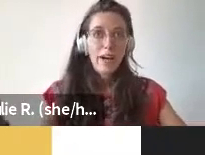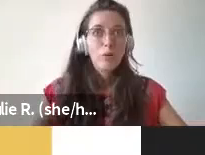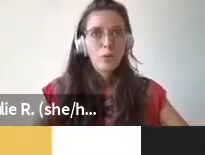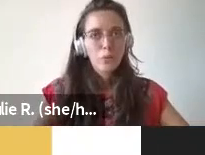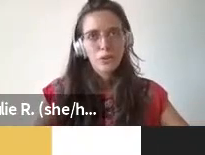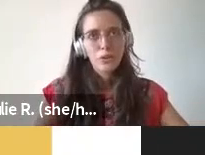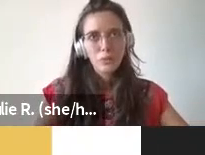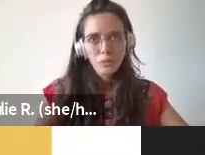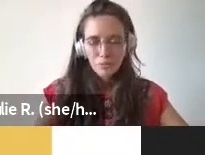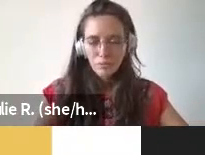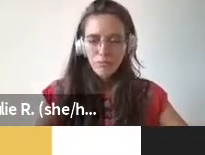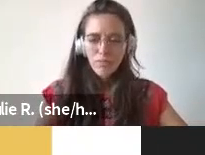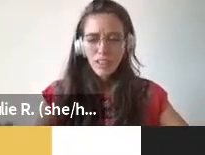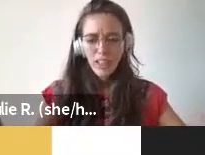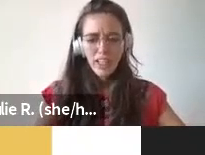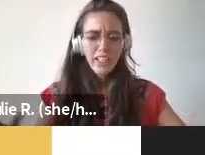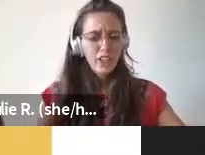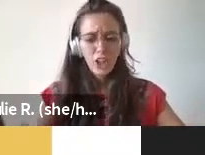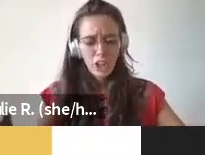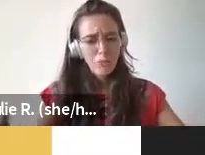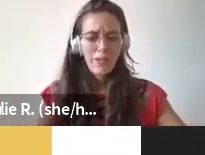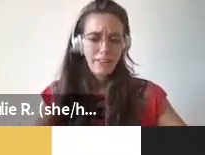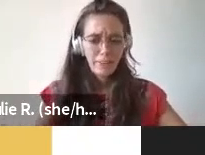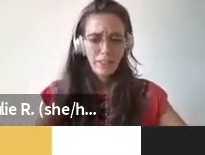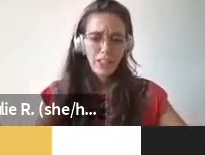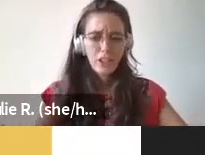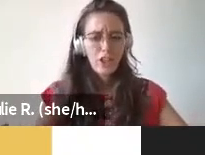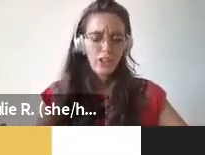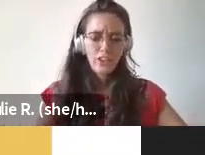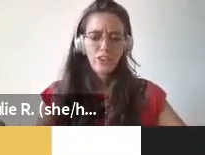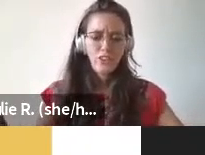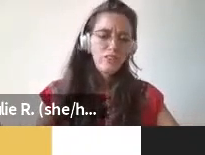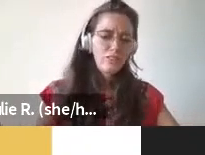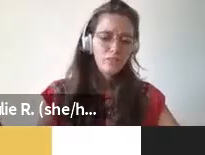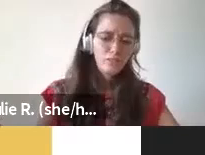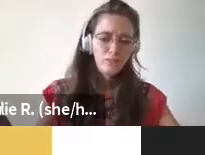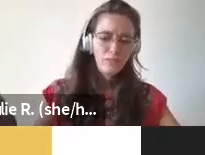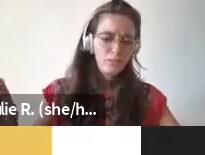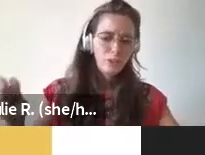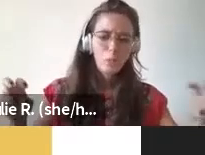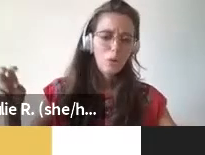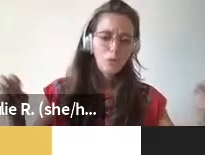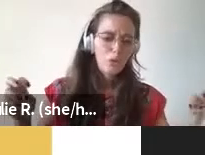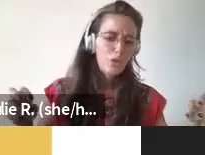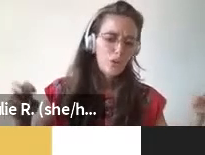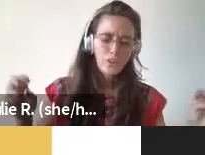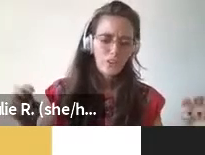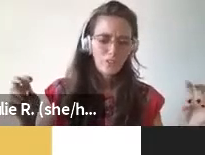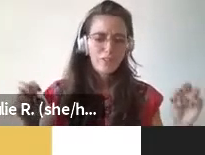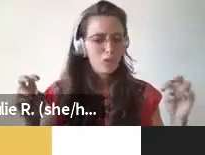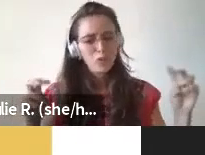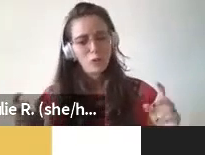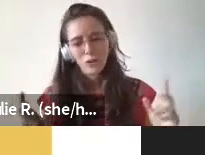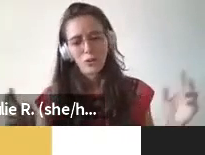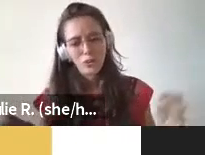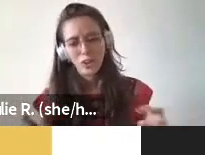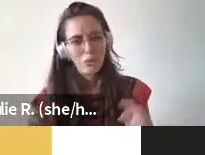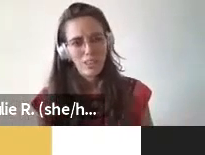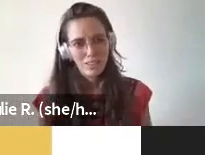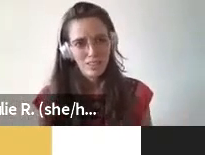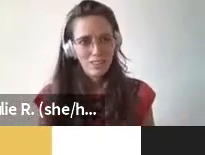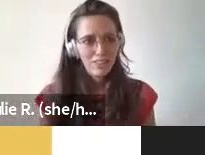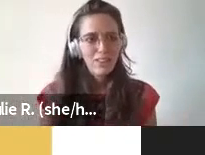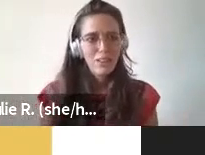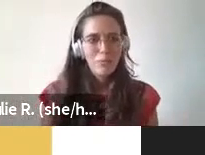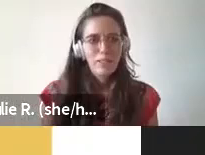world our world in a non-binary non-global north first